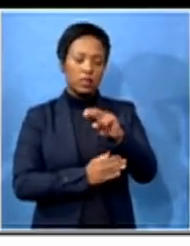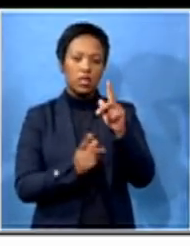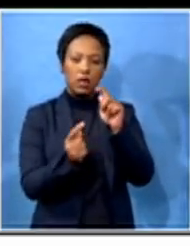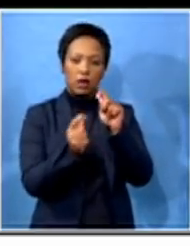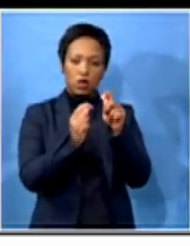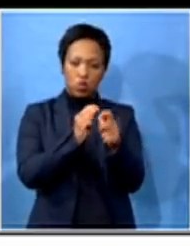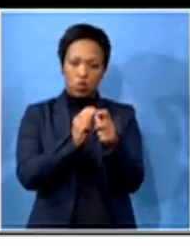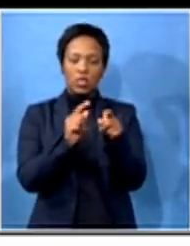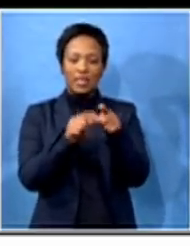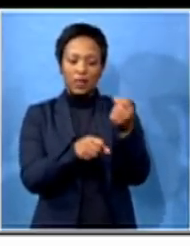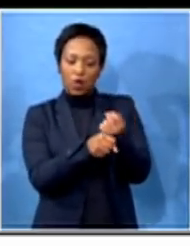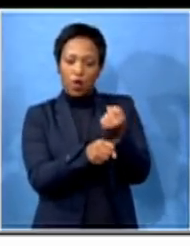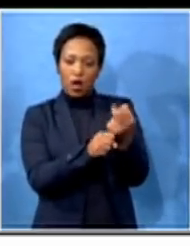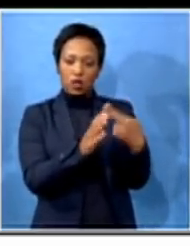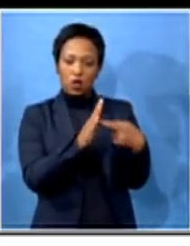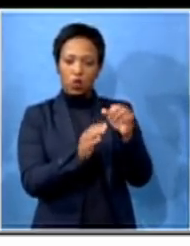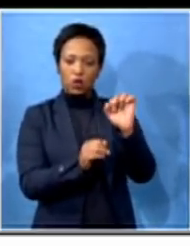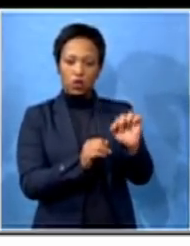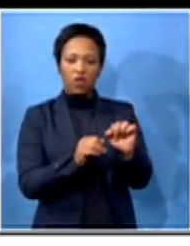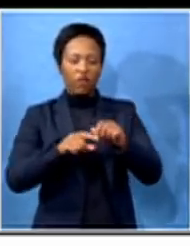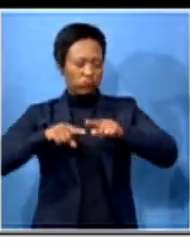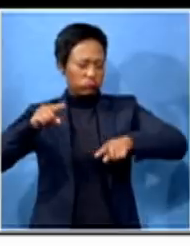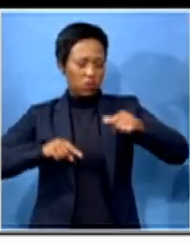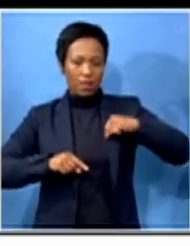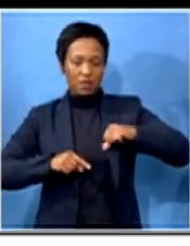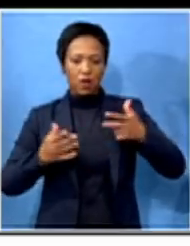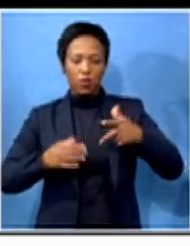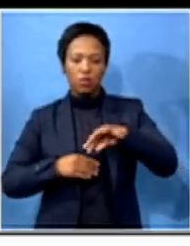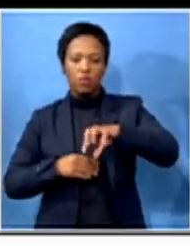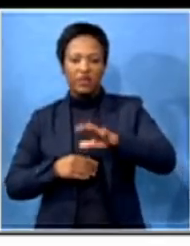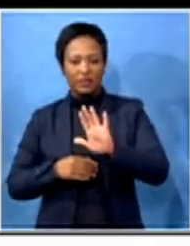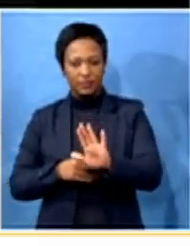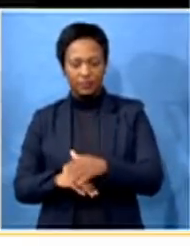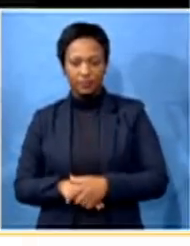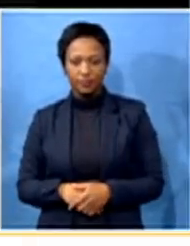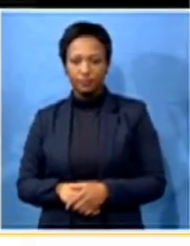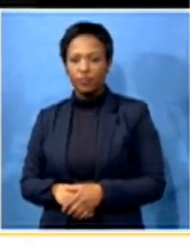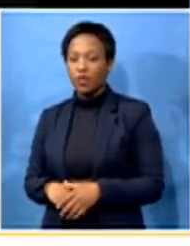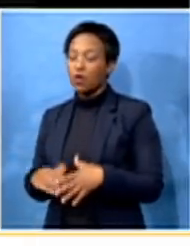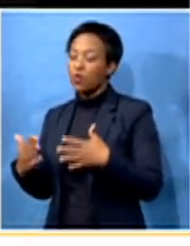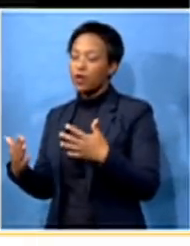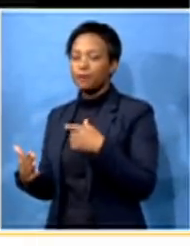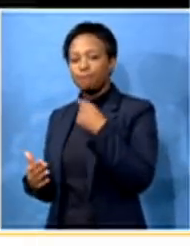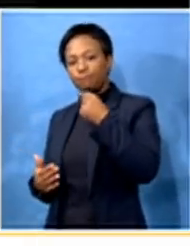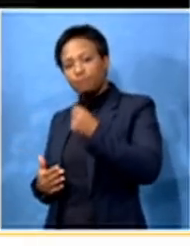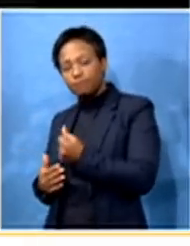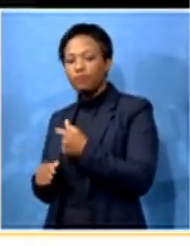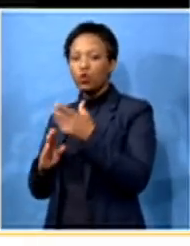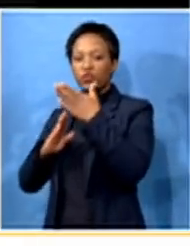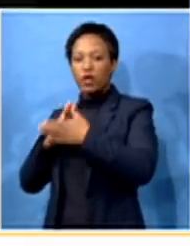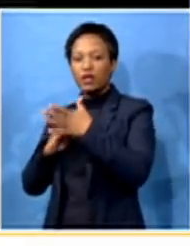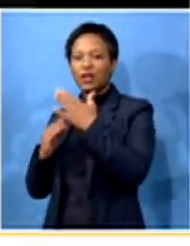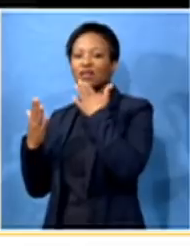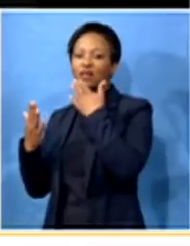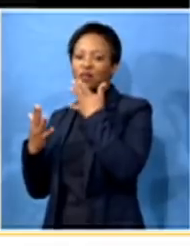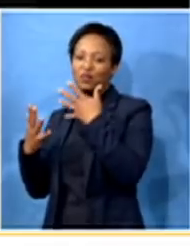its functionality across a number of municipalities in the province. Well we unfortunately have to leave it there. Thank you so